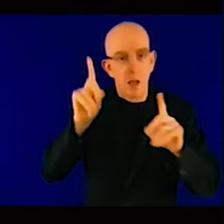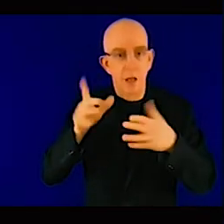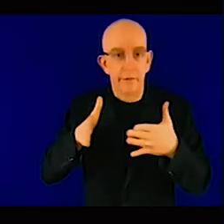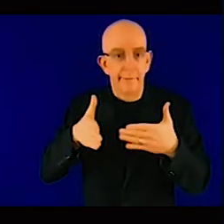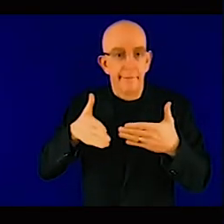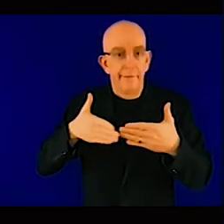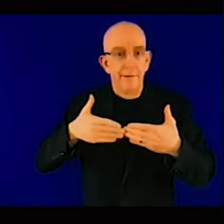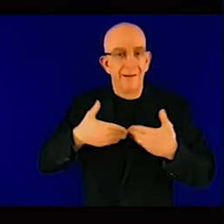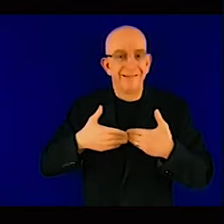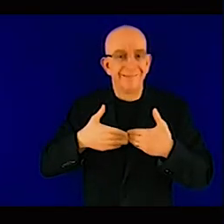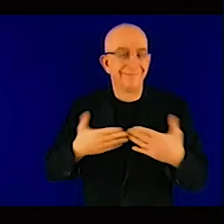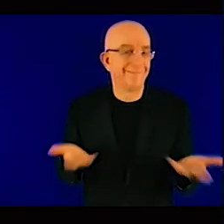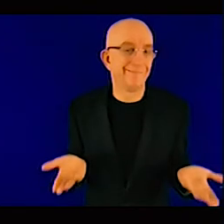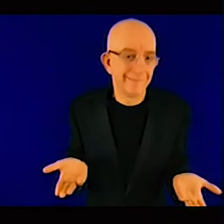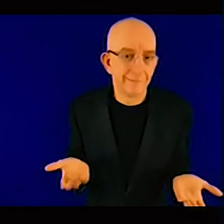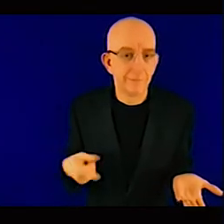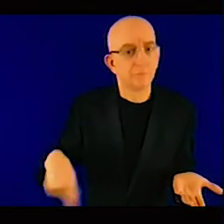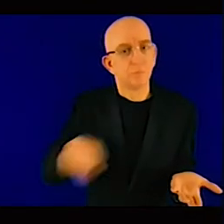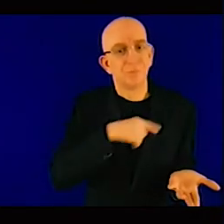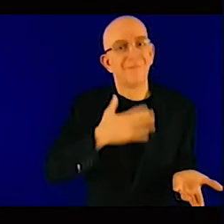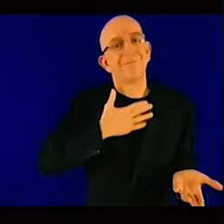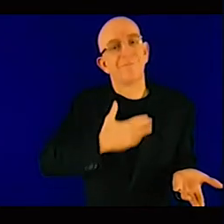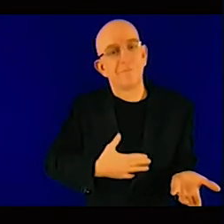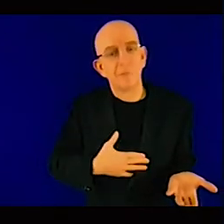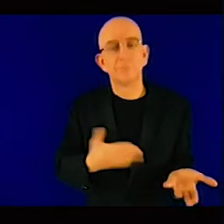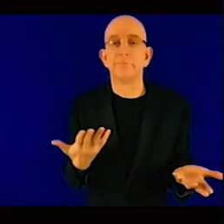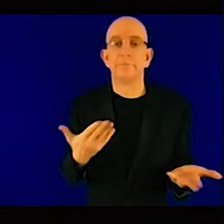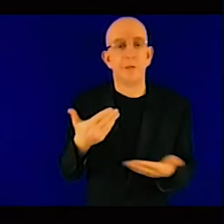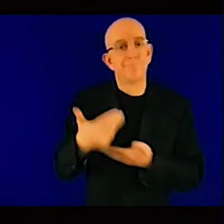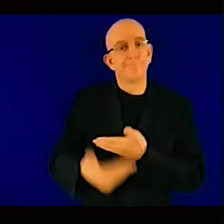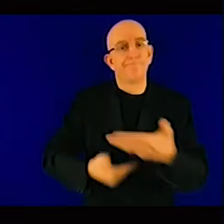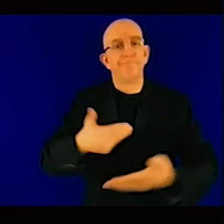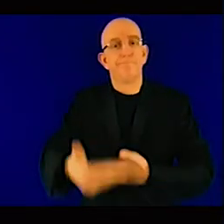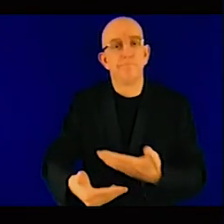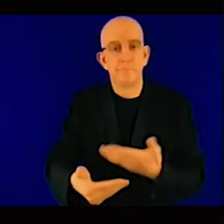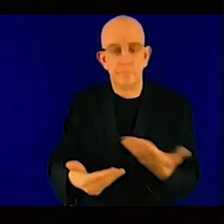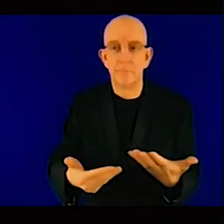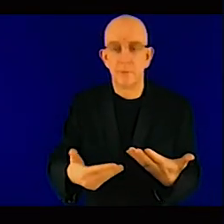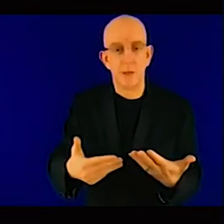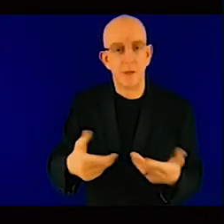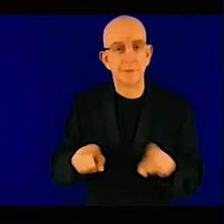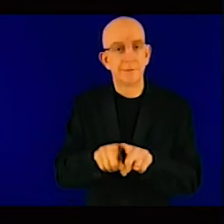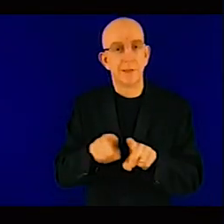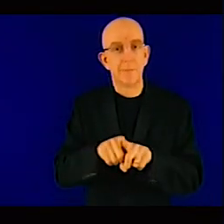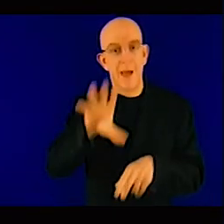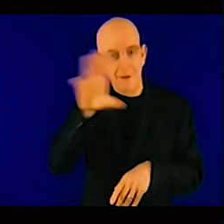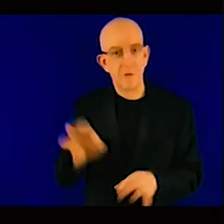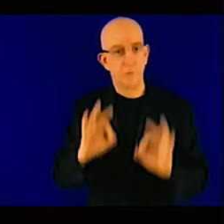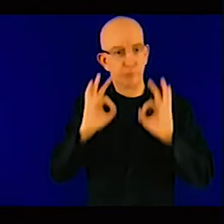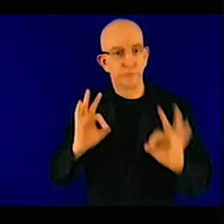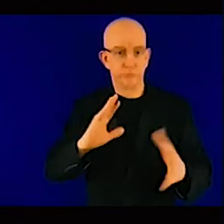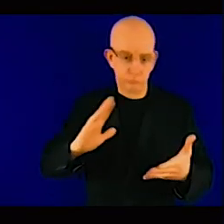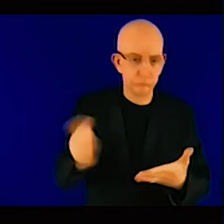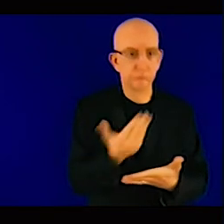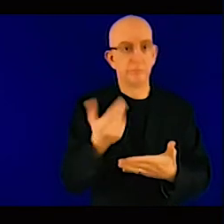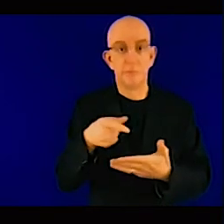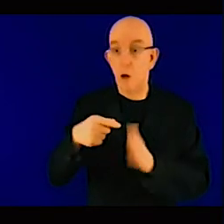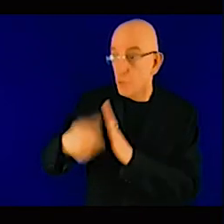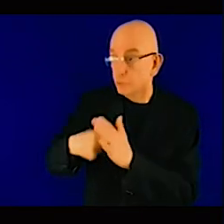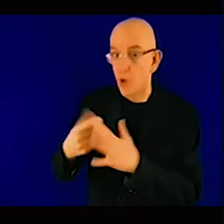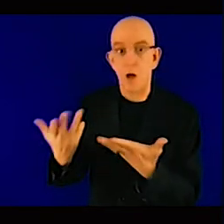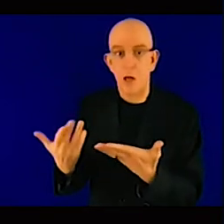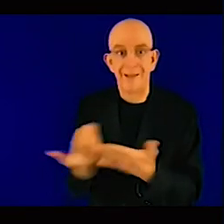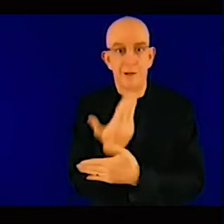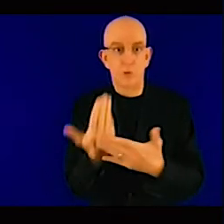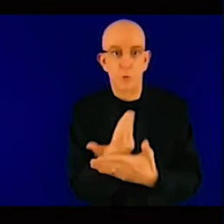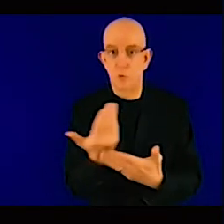reality is that the projects that have come online the time is taken and then when it does come online you then get almost